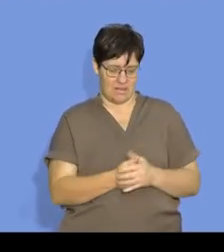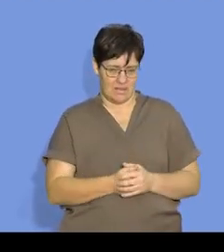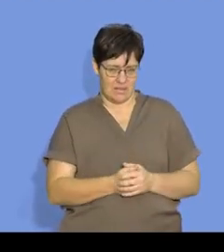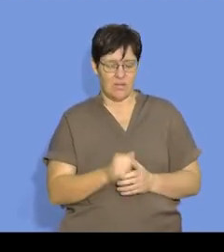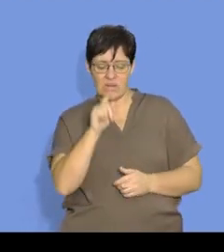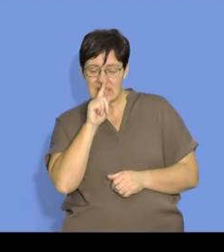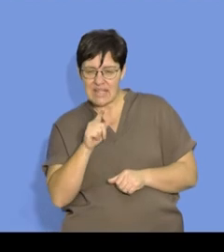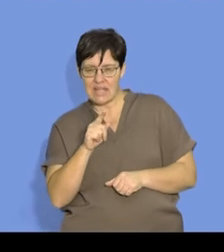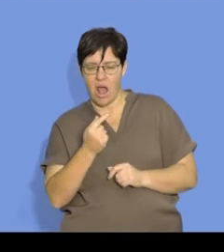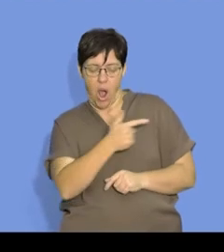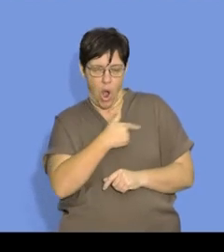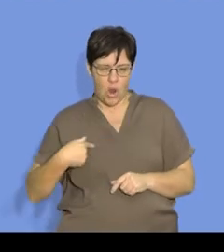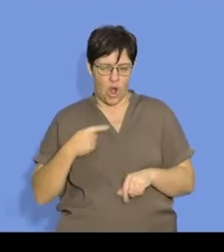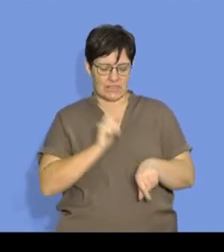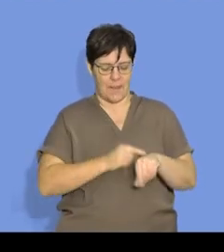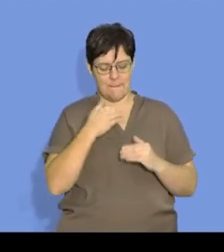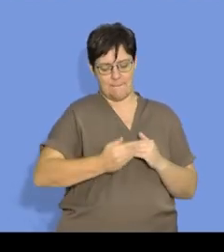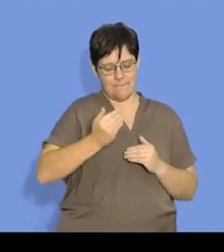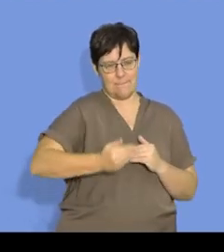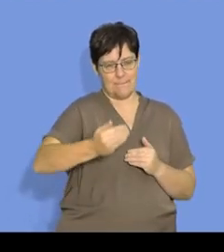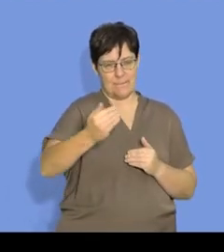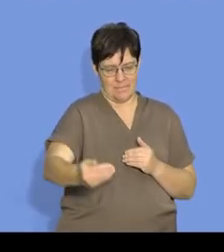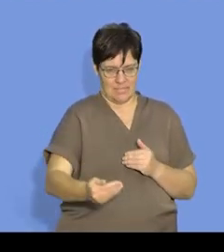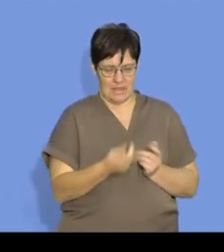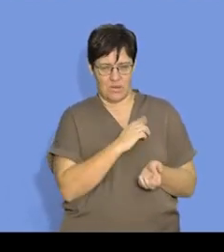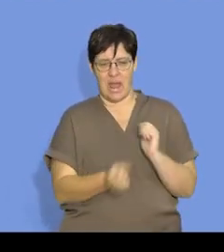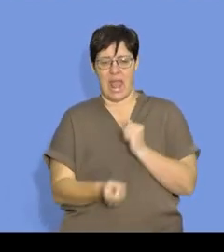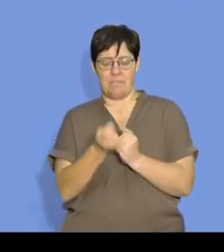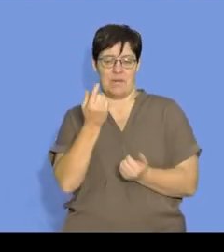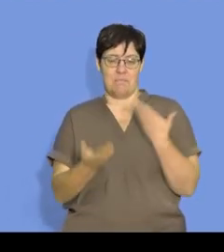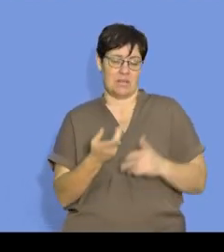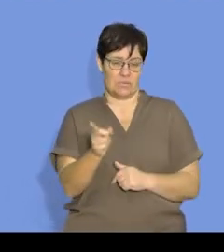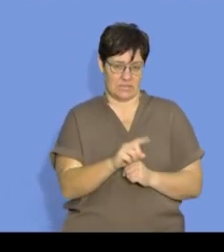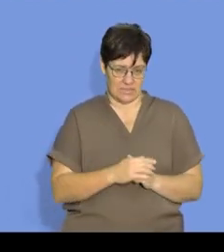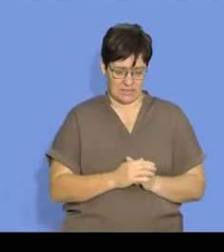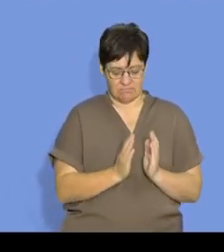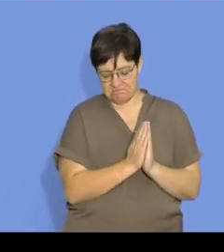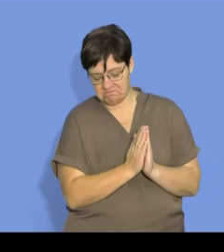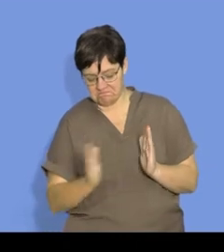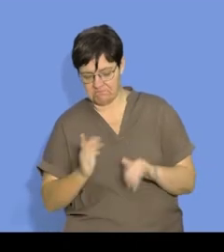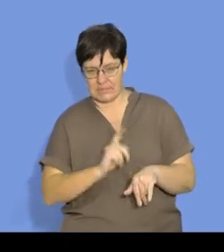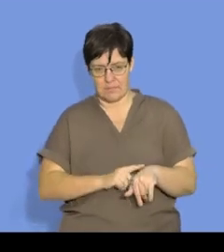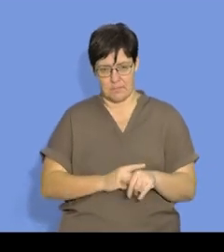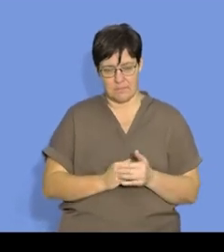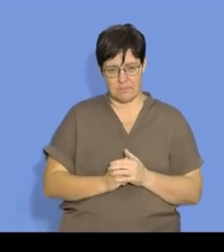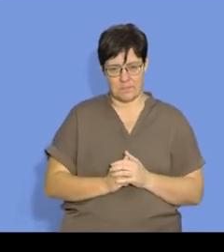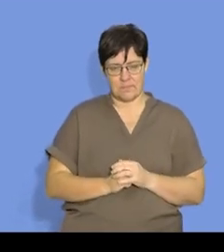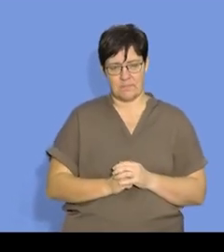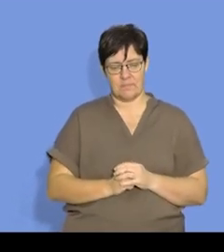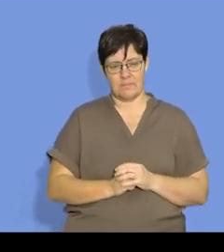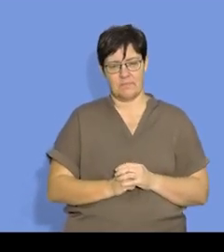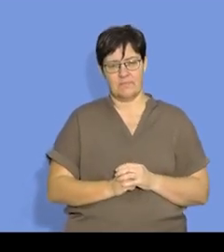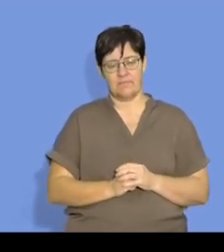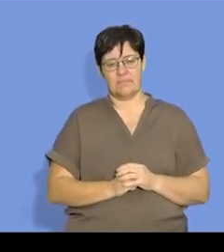for regular intervals what happens to the mass over that intervals. When we